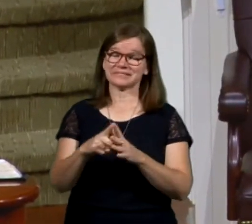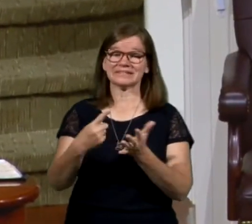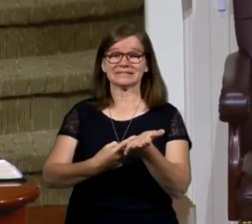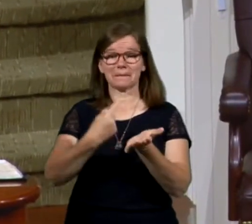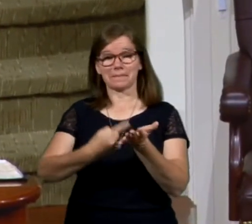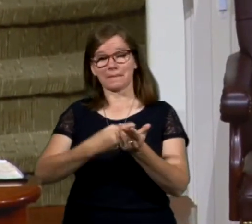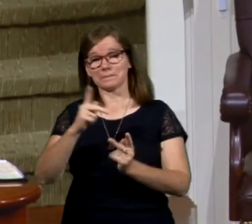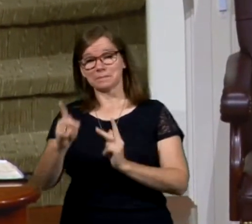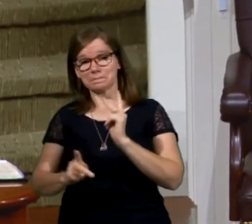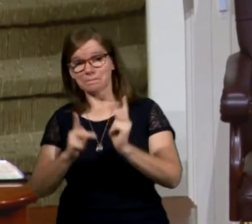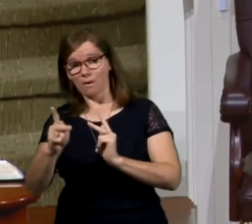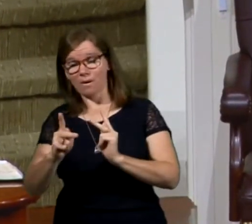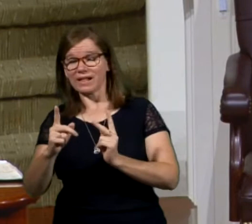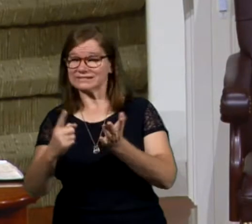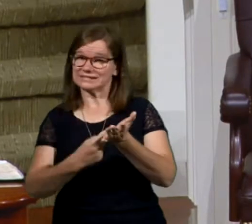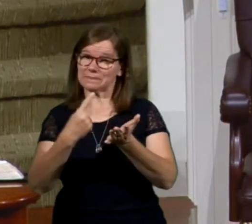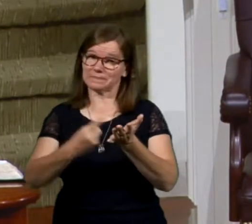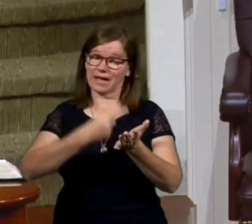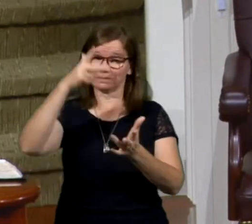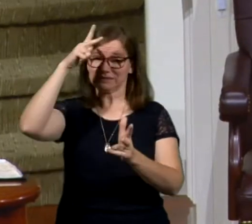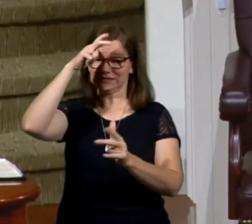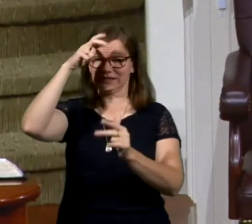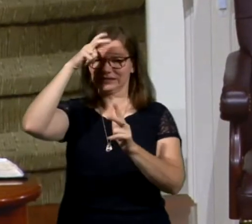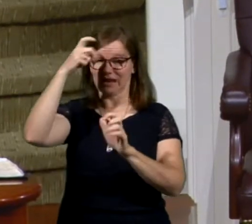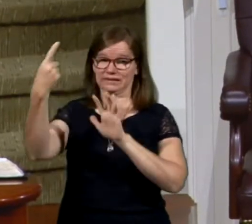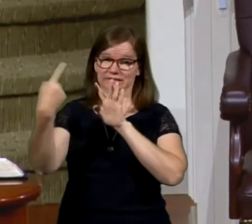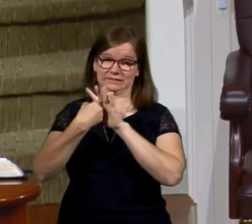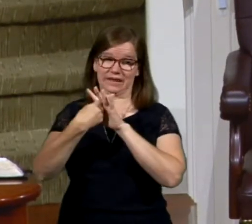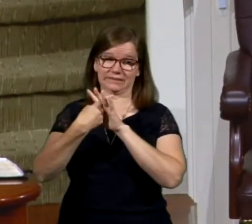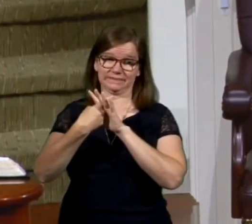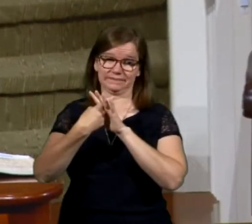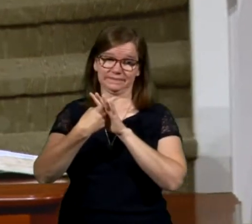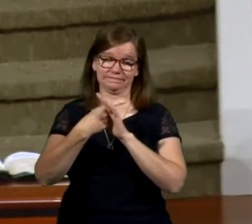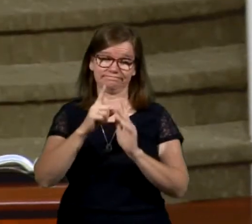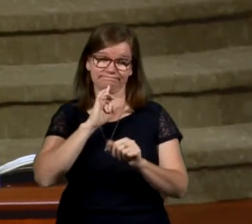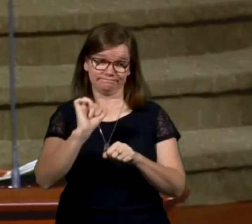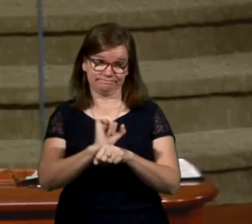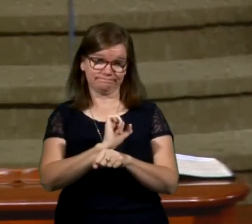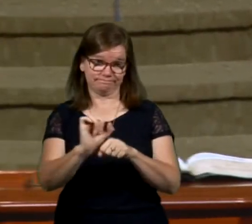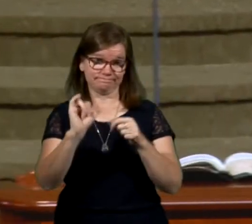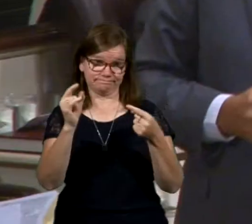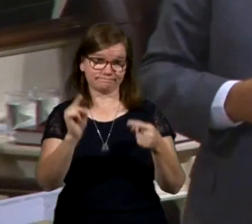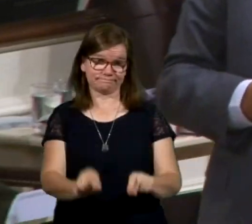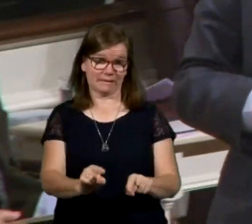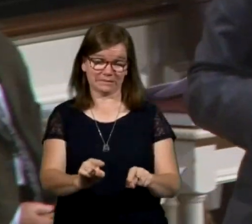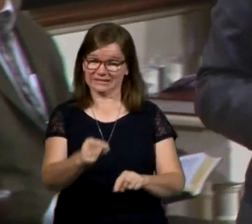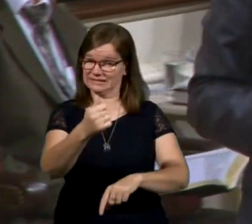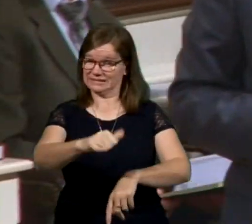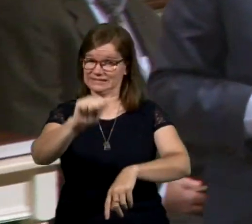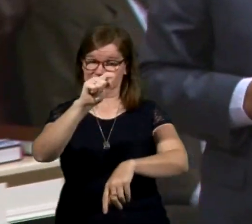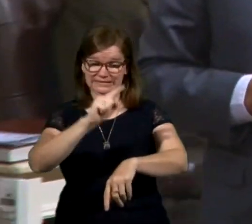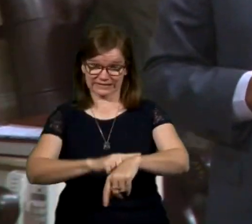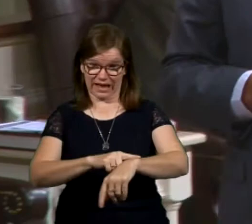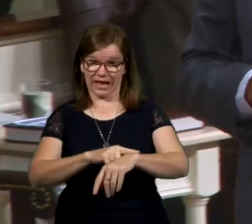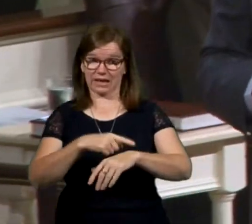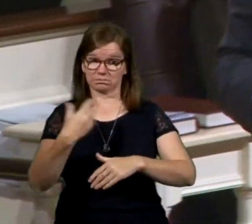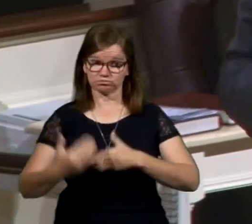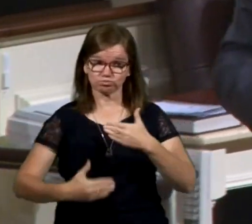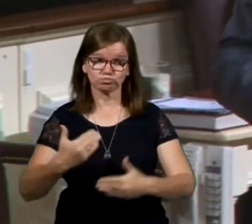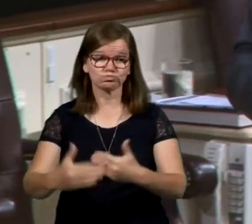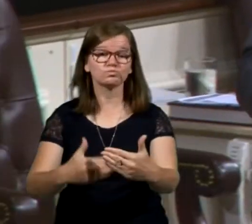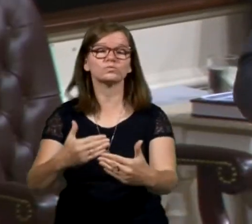and sometimes they're a form of satanic attack. And certainly that's the case. Anytime there's movement, there'll be friction.